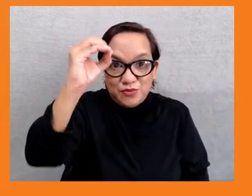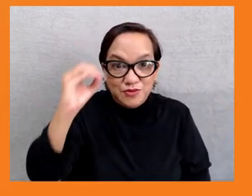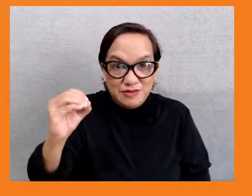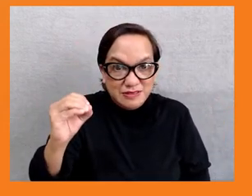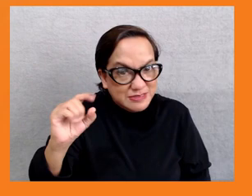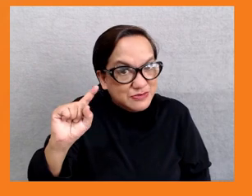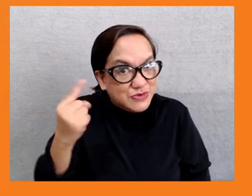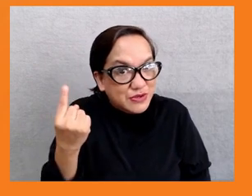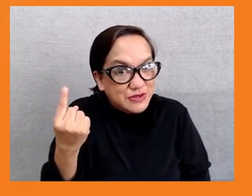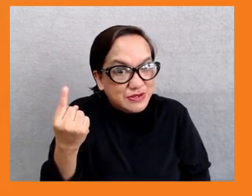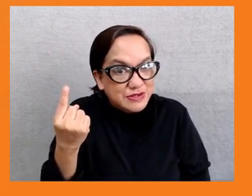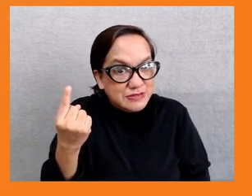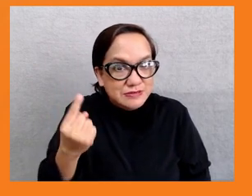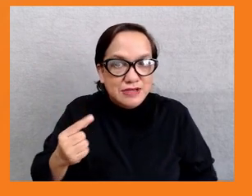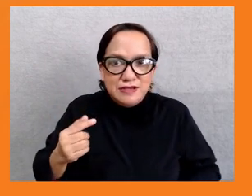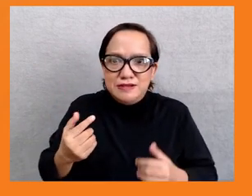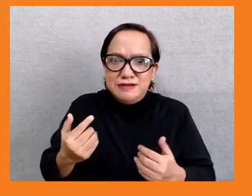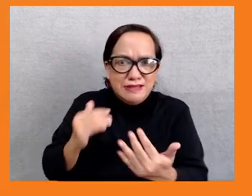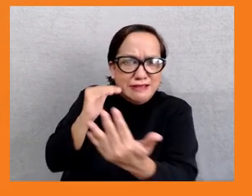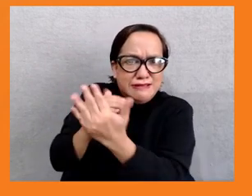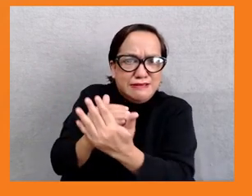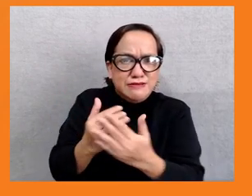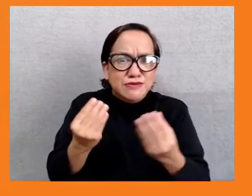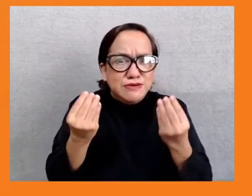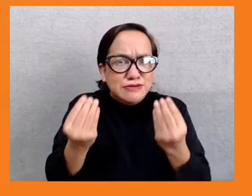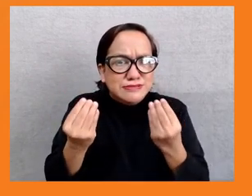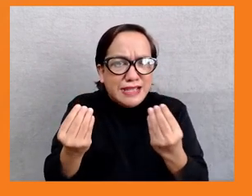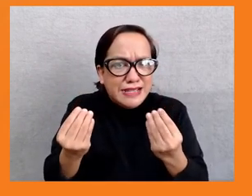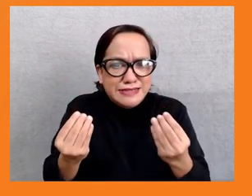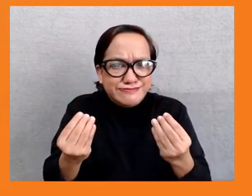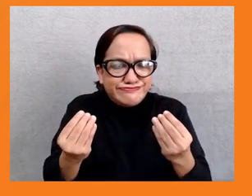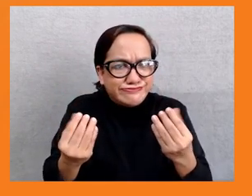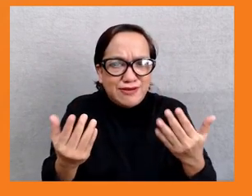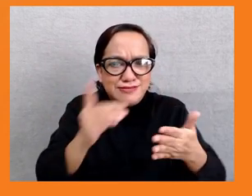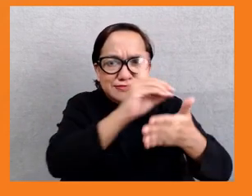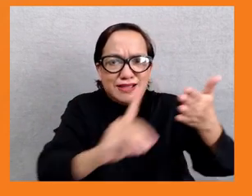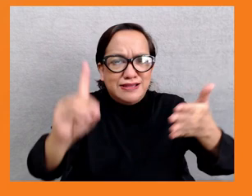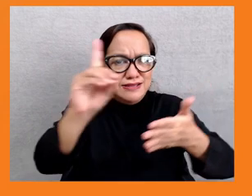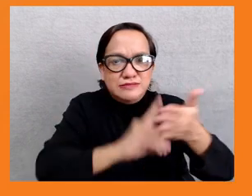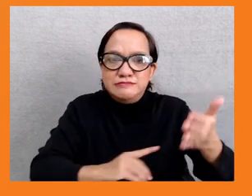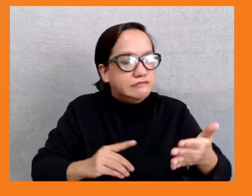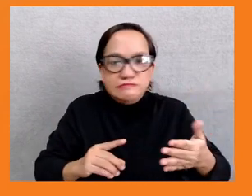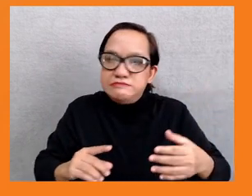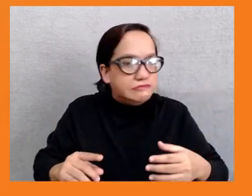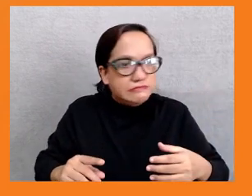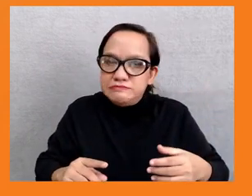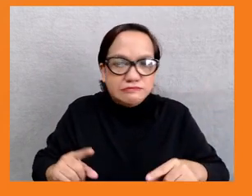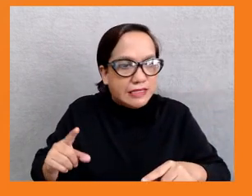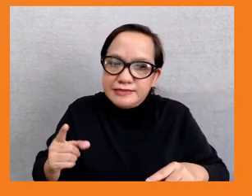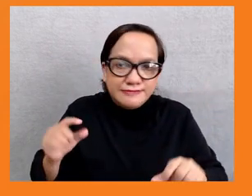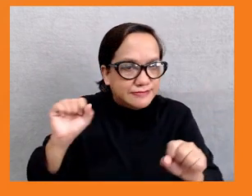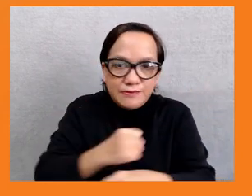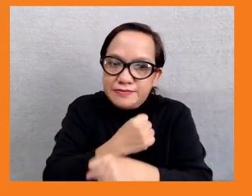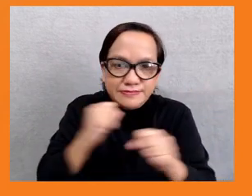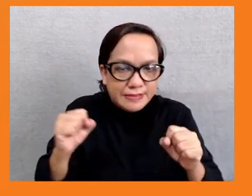extreme poverty by 2030. We can't eradicate extreme poverty unless we reduce inequality dramatically. Looking at the